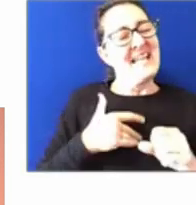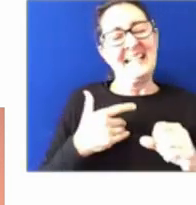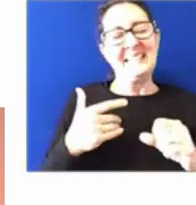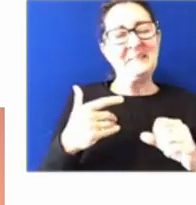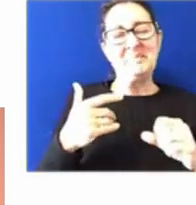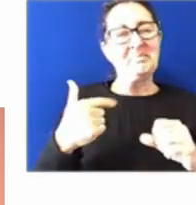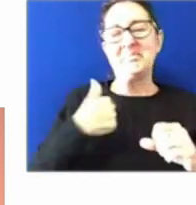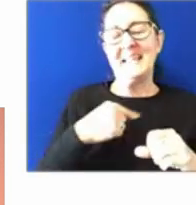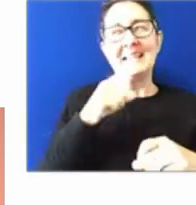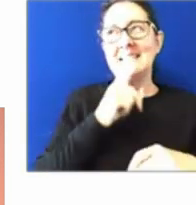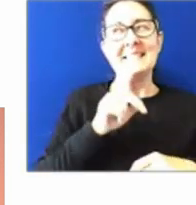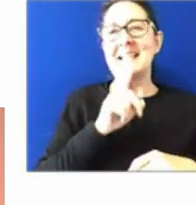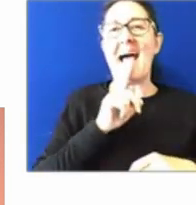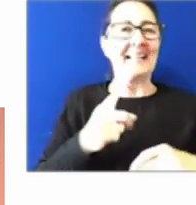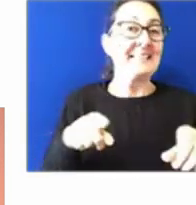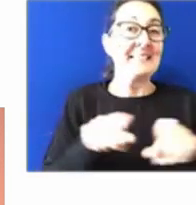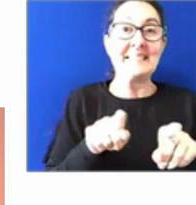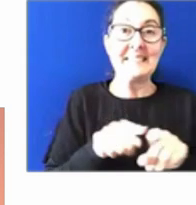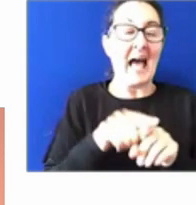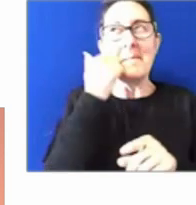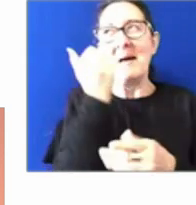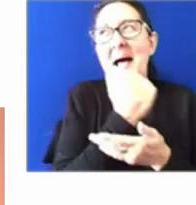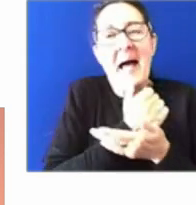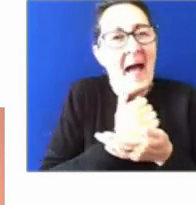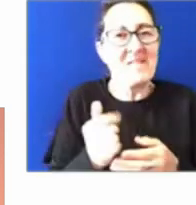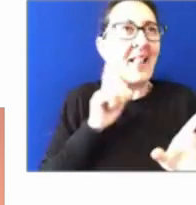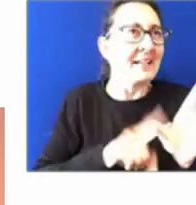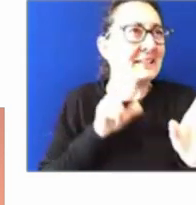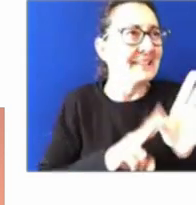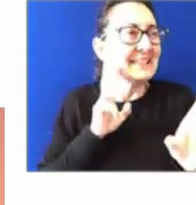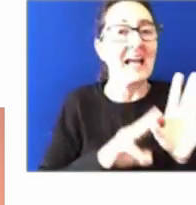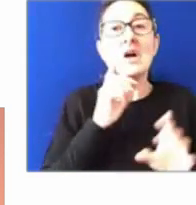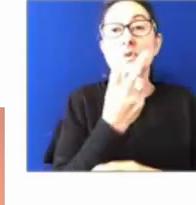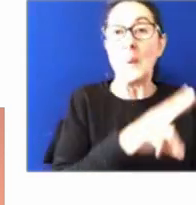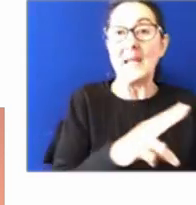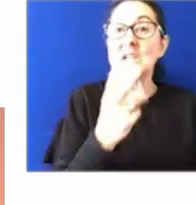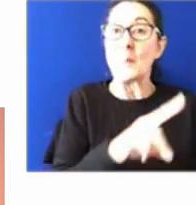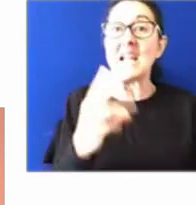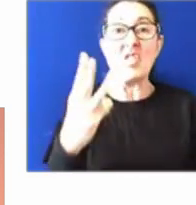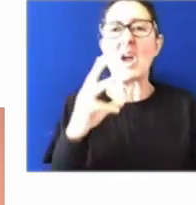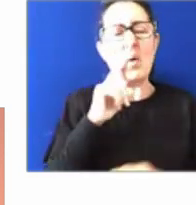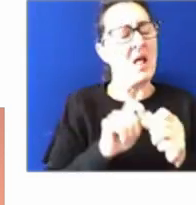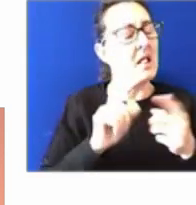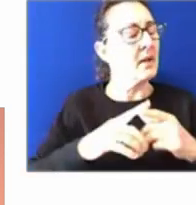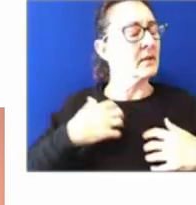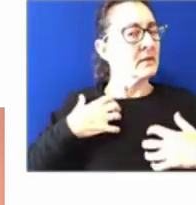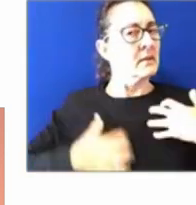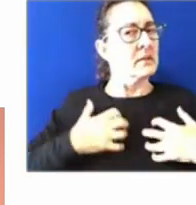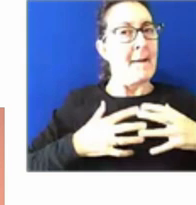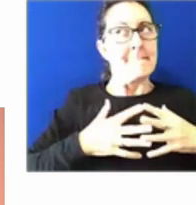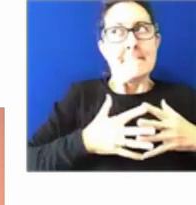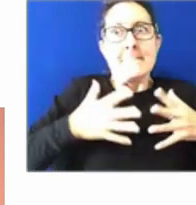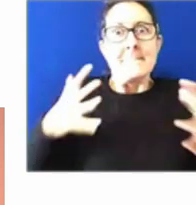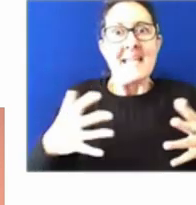2023 is going to be a big year for the Australian Public Service. Things really don't look like they're going to slow down